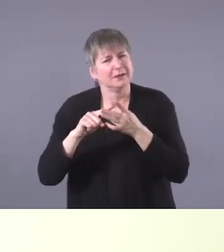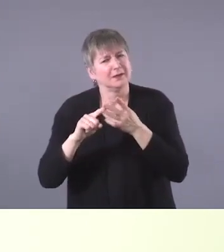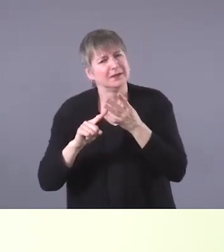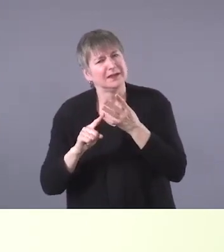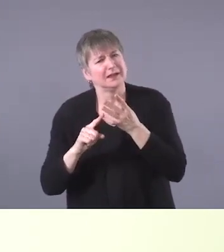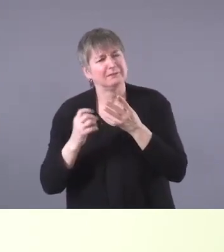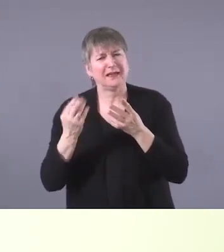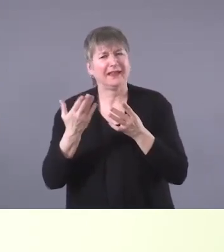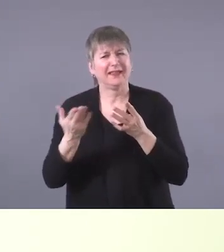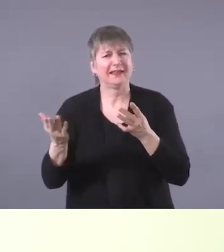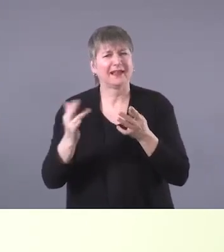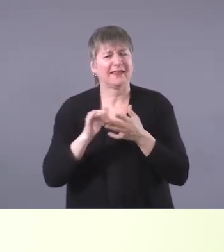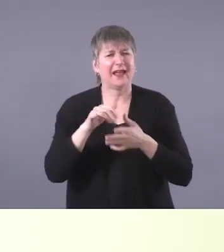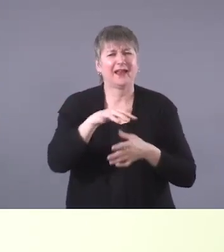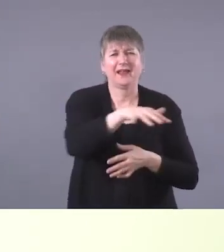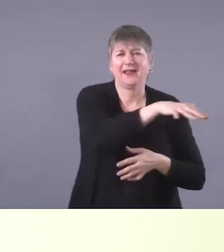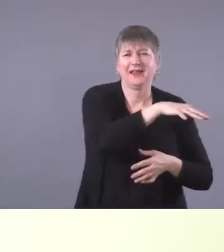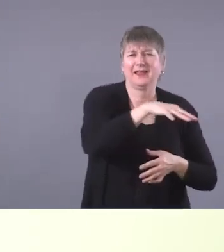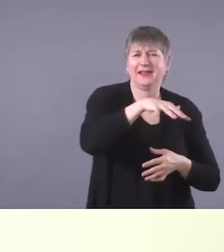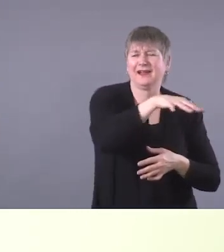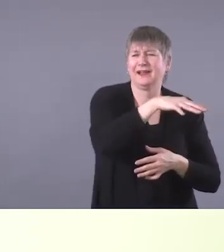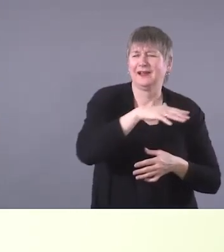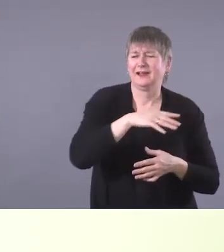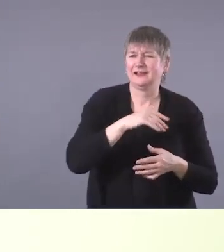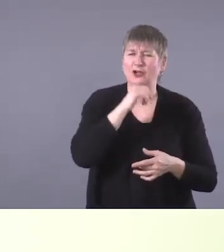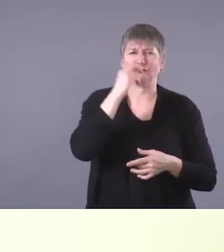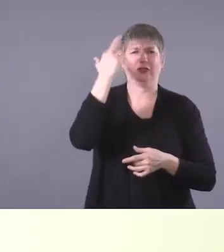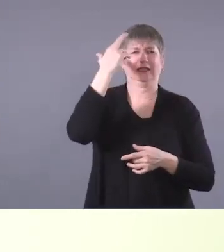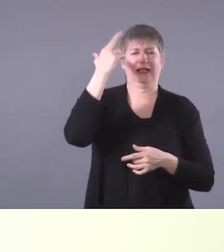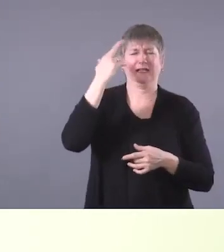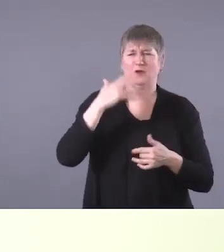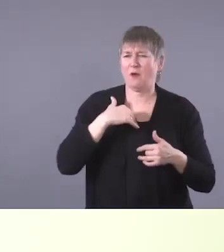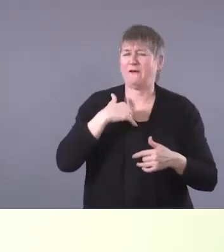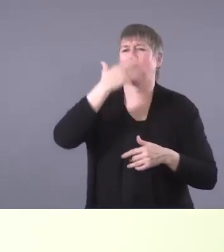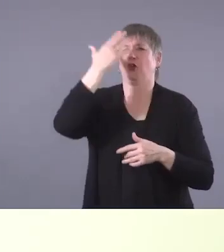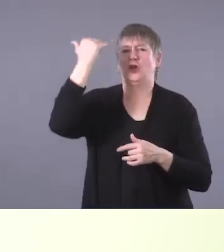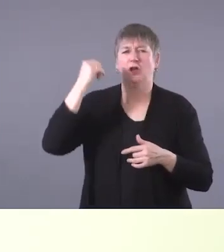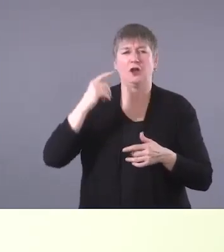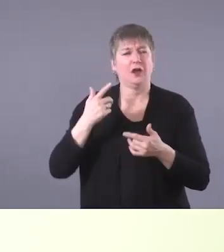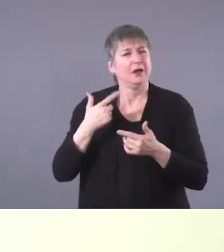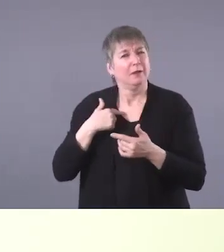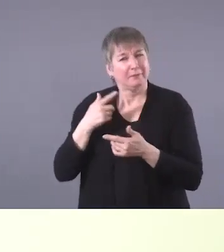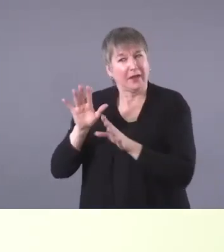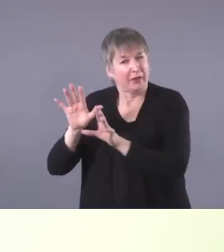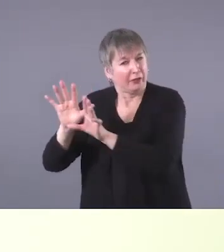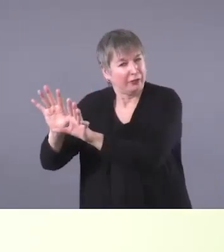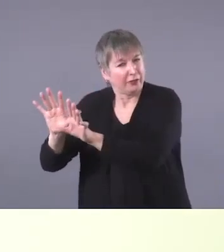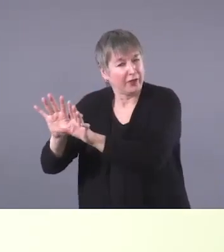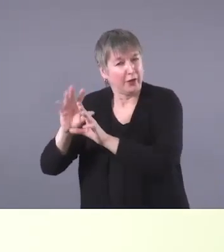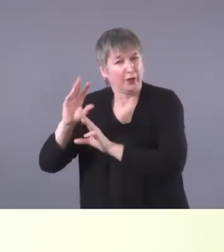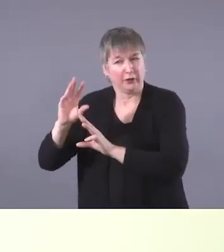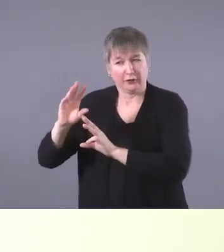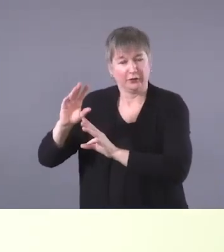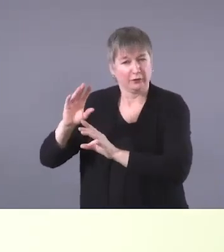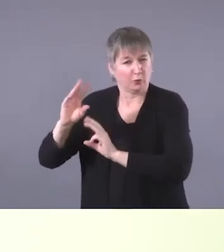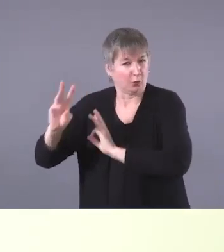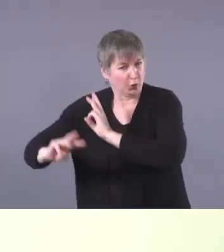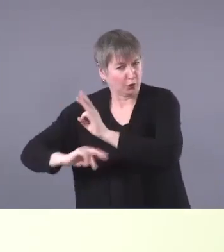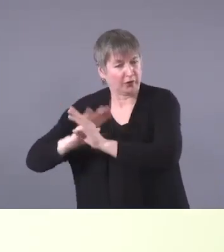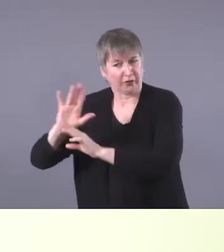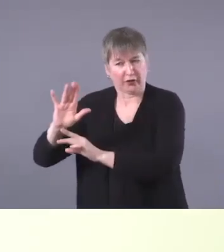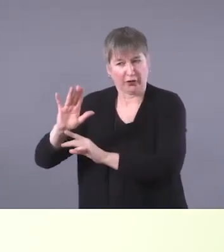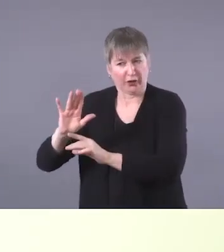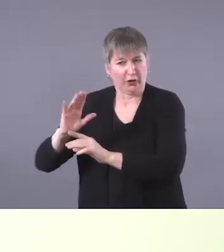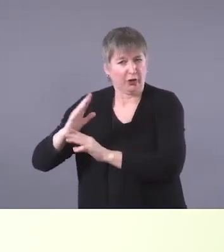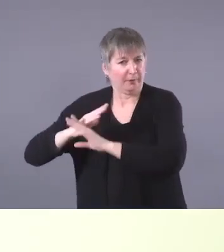uh, that people forget about when they work with our Indigenous families of, of why some of the barriers